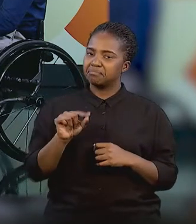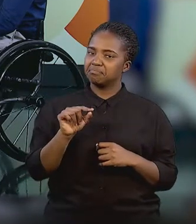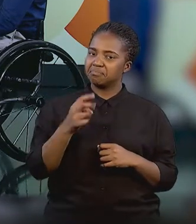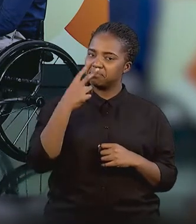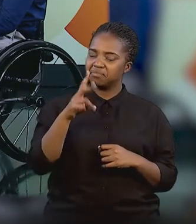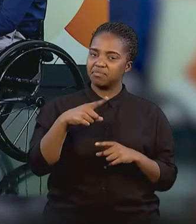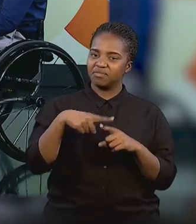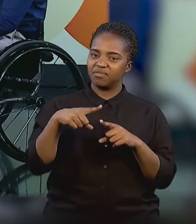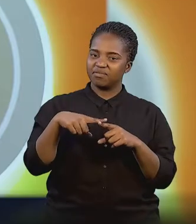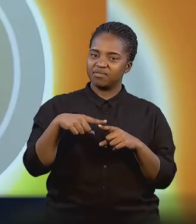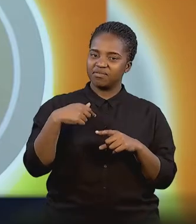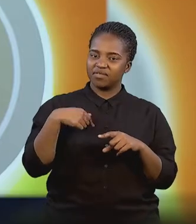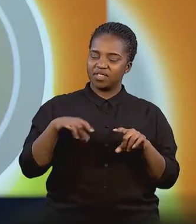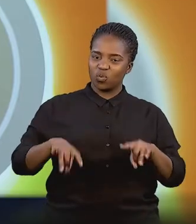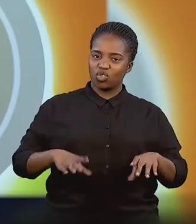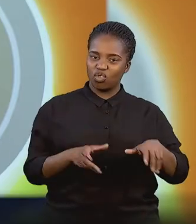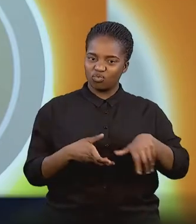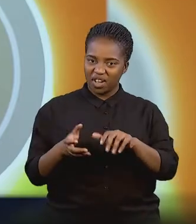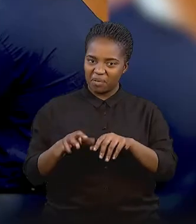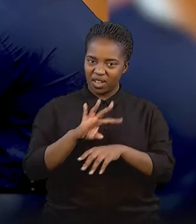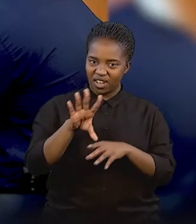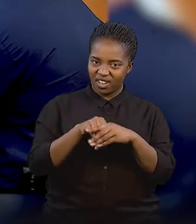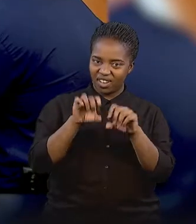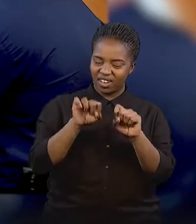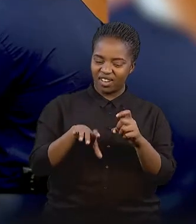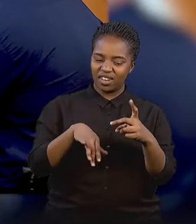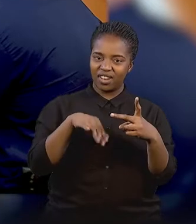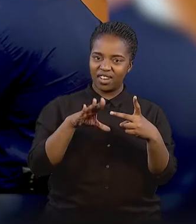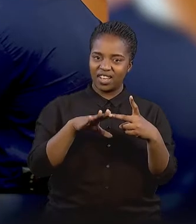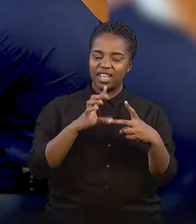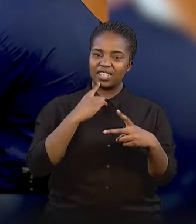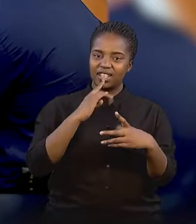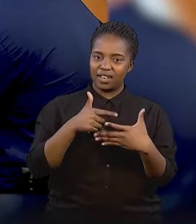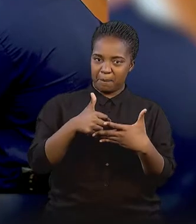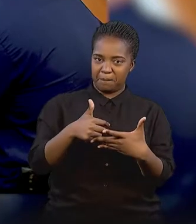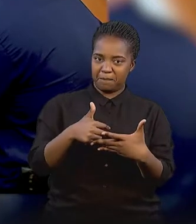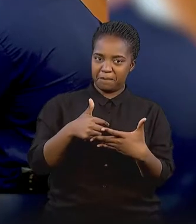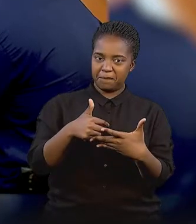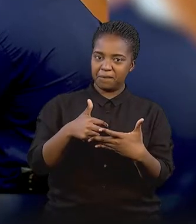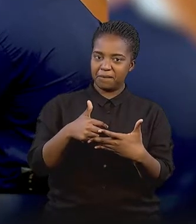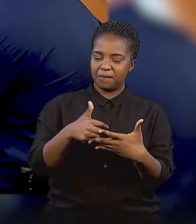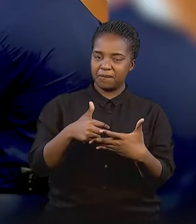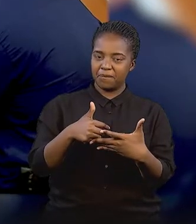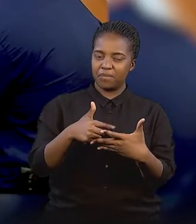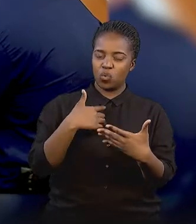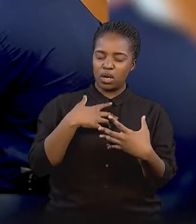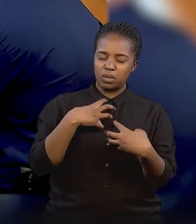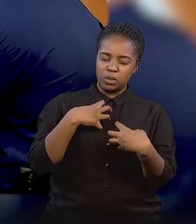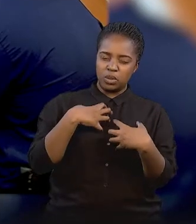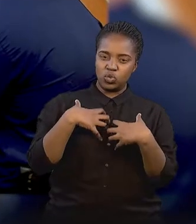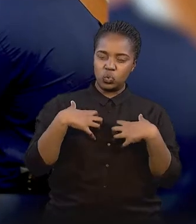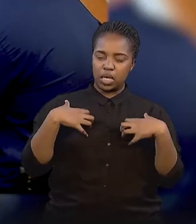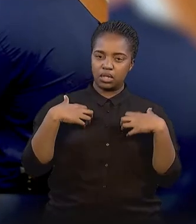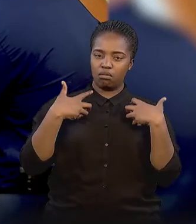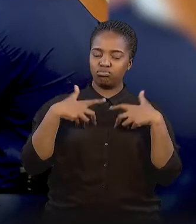you also play wheelchair rugby, like you mentioned before. And you say it actually helps you relieve some of your